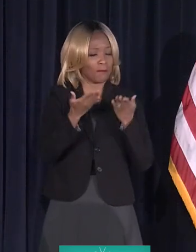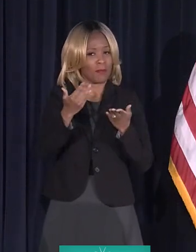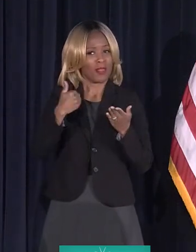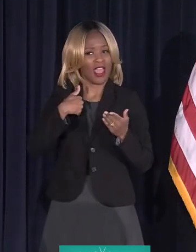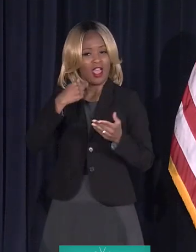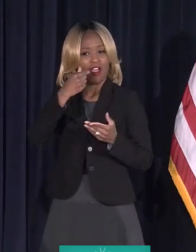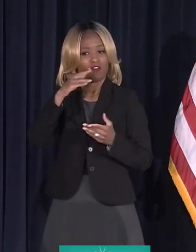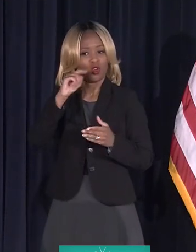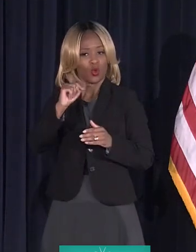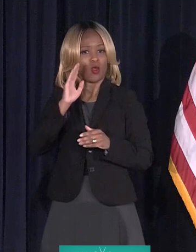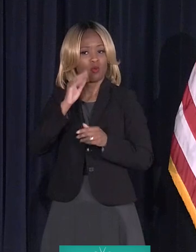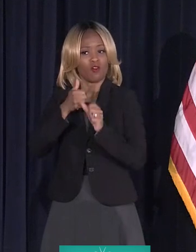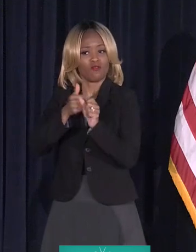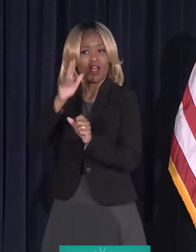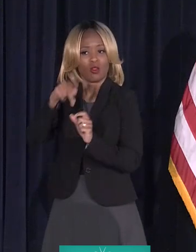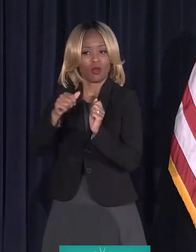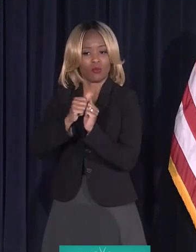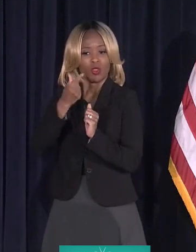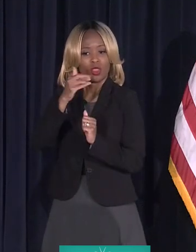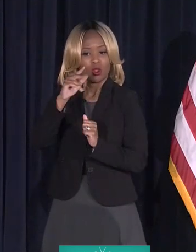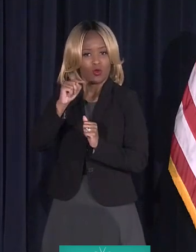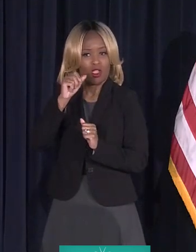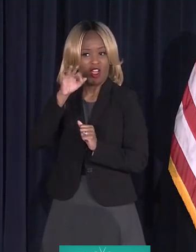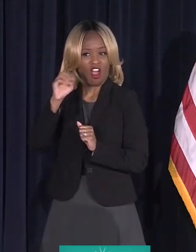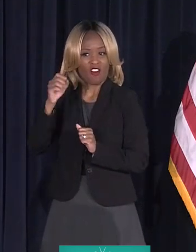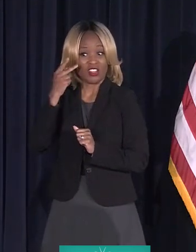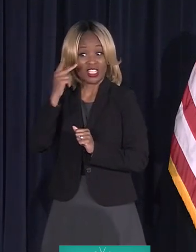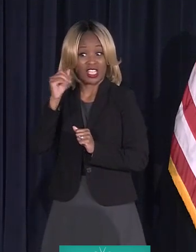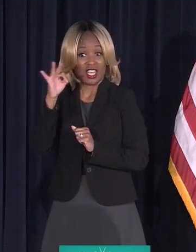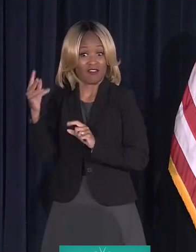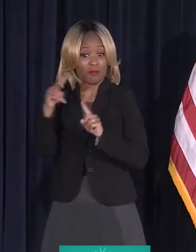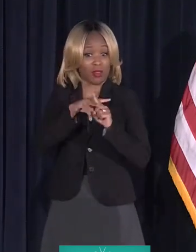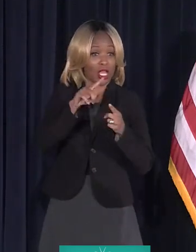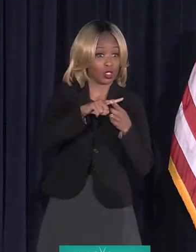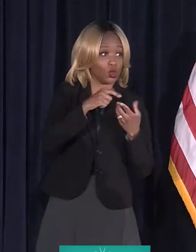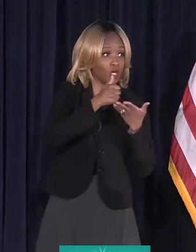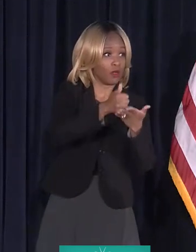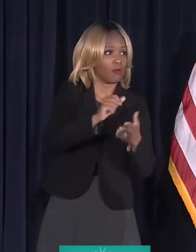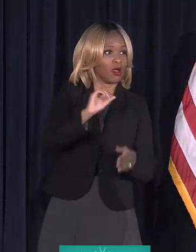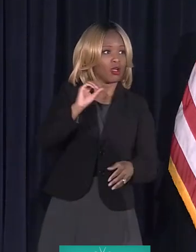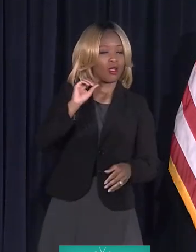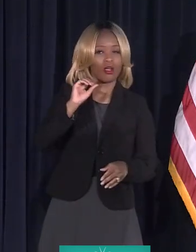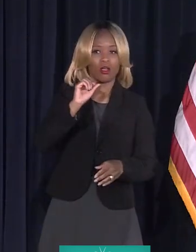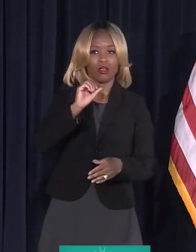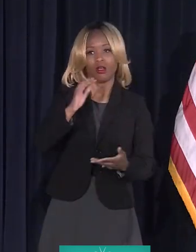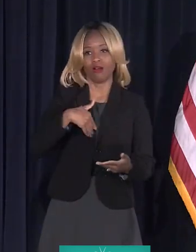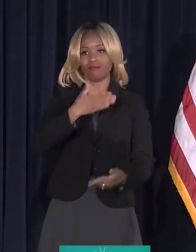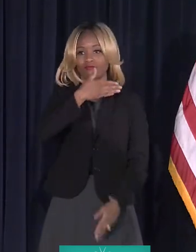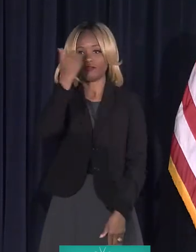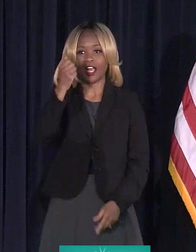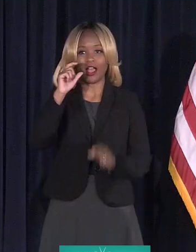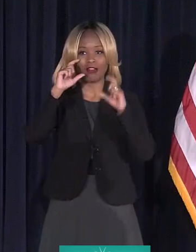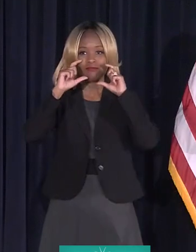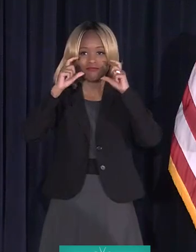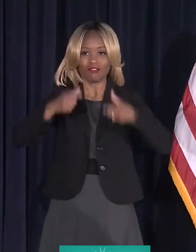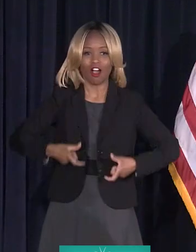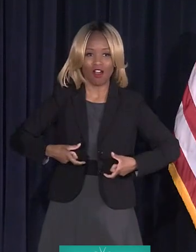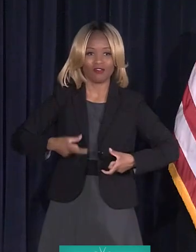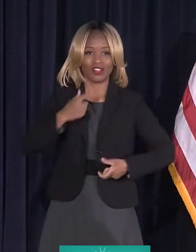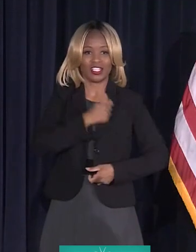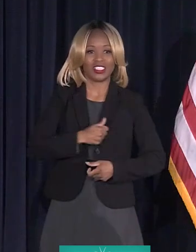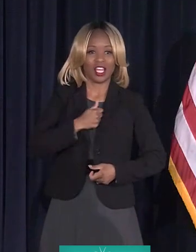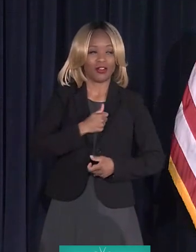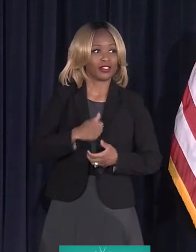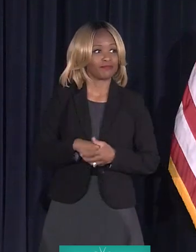follow up with our grants office to see if you would apply. But, oh, I guess I should take off my mask. I'm sorry. Sorry about that.